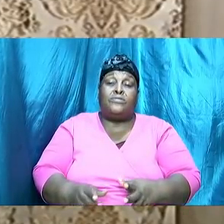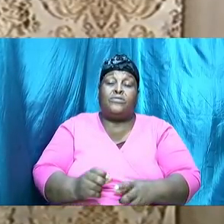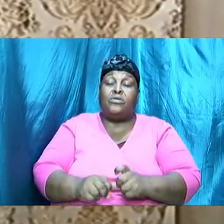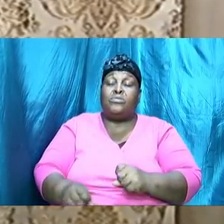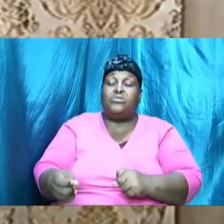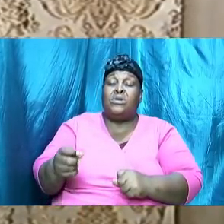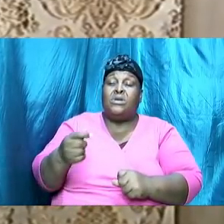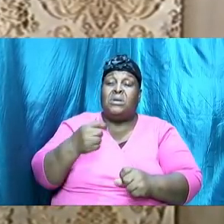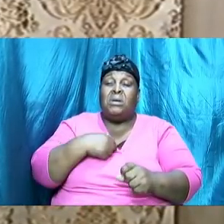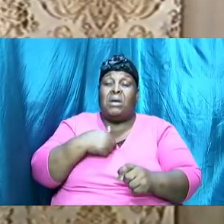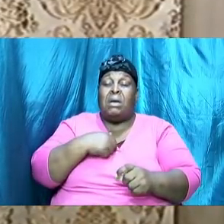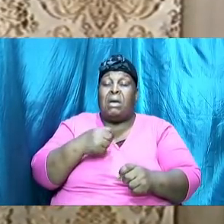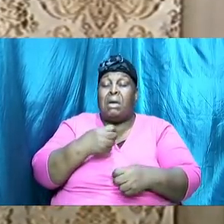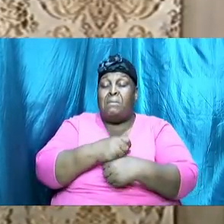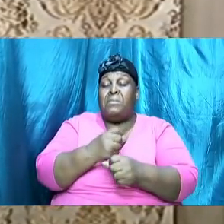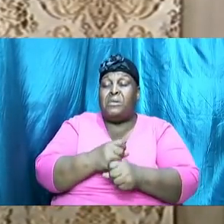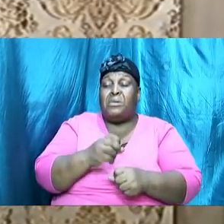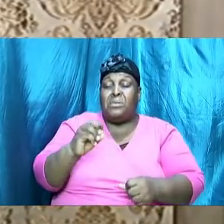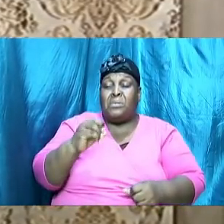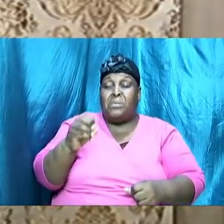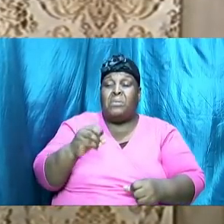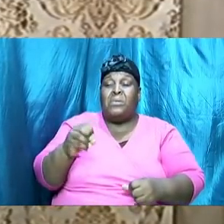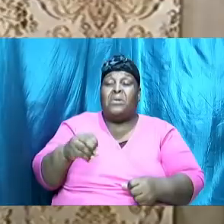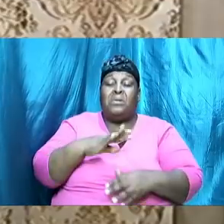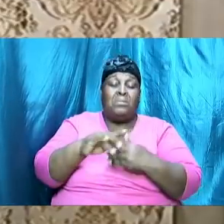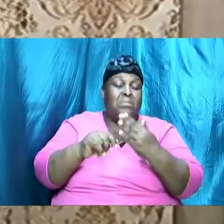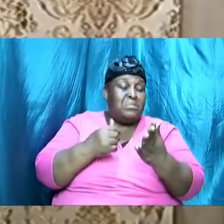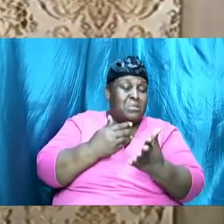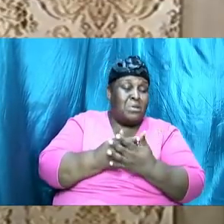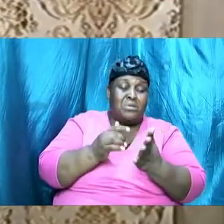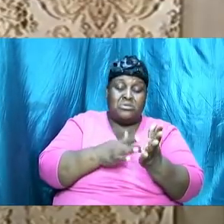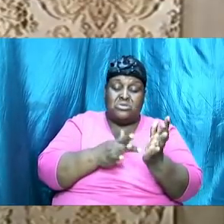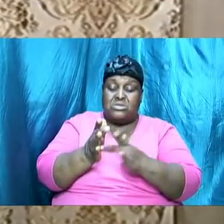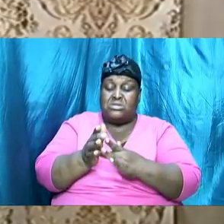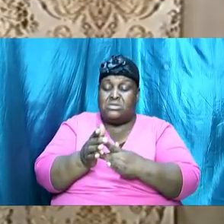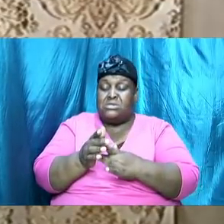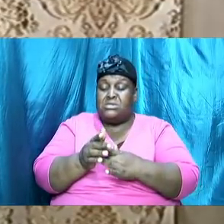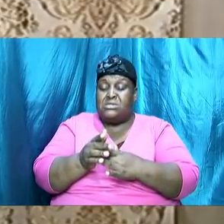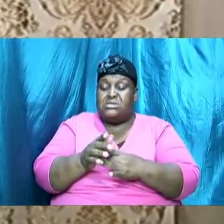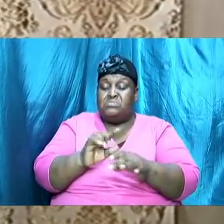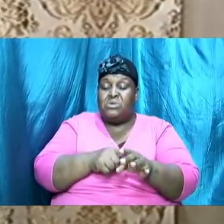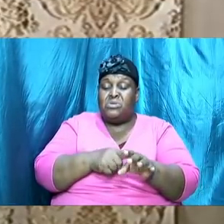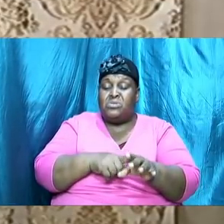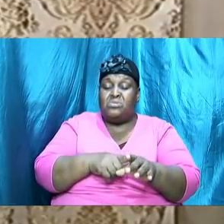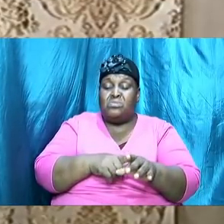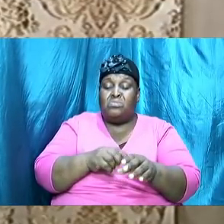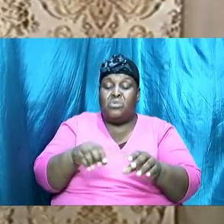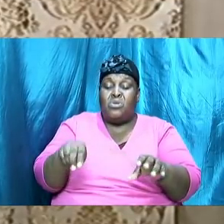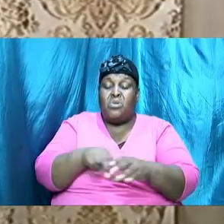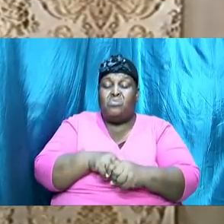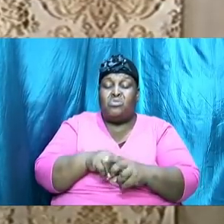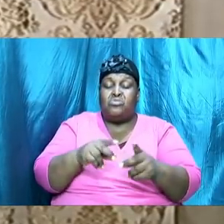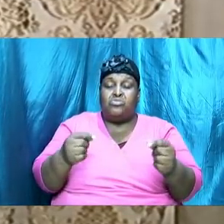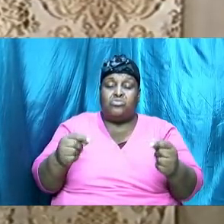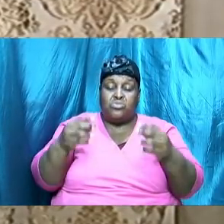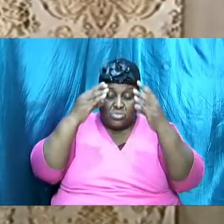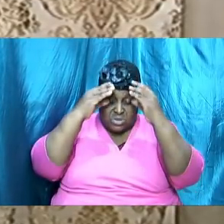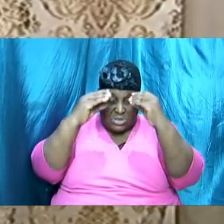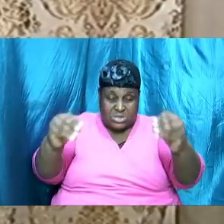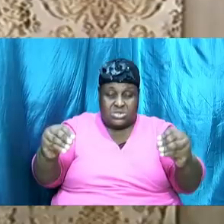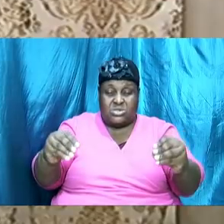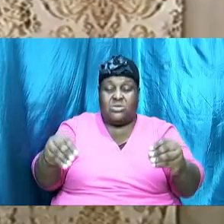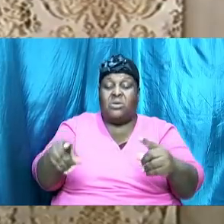have I made, O Theophilus, of all that Jesus began both to do and teach